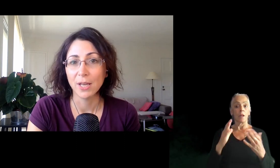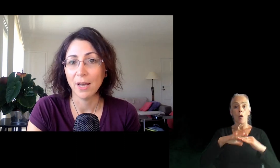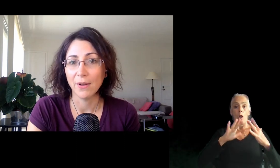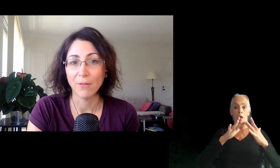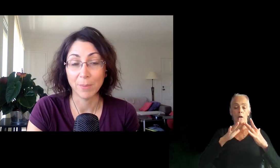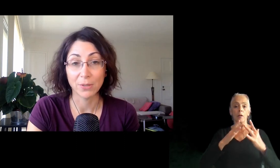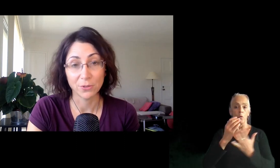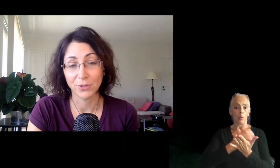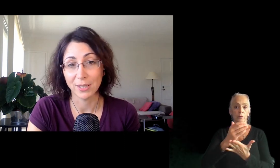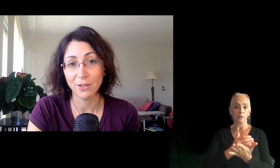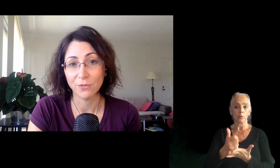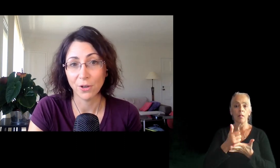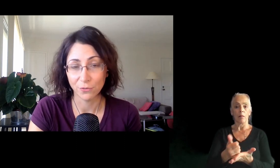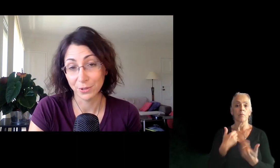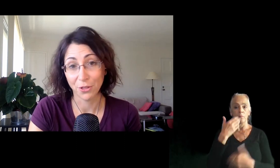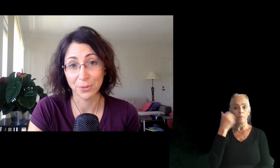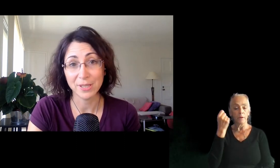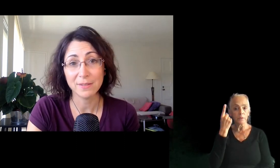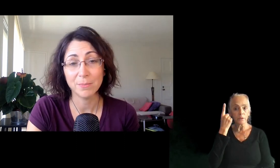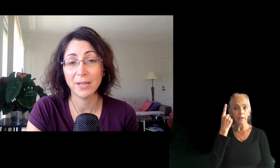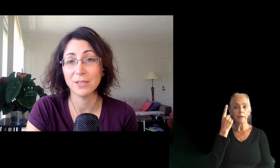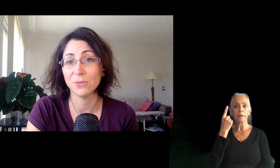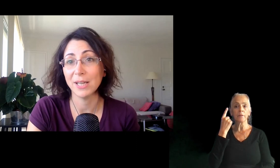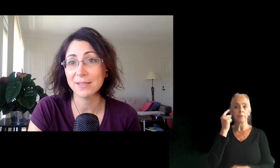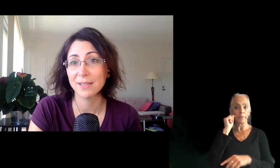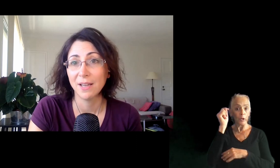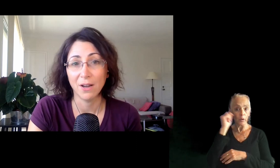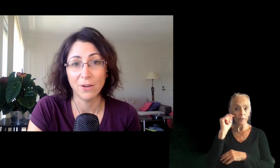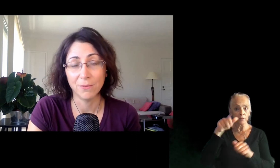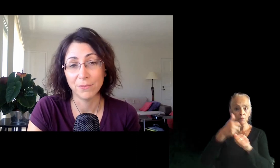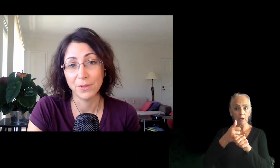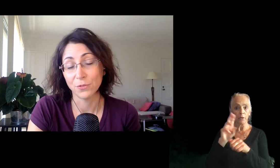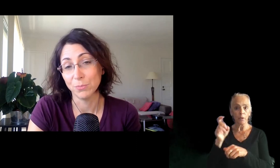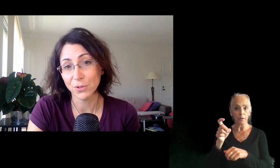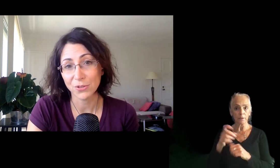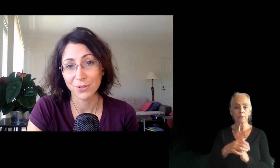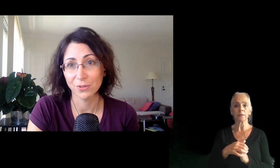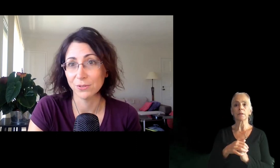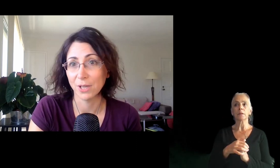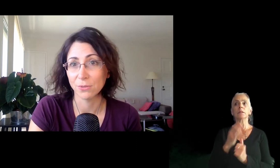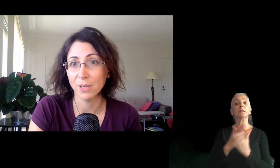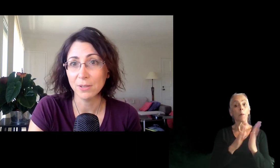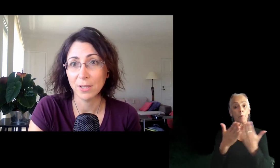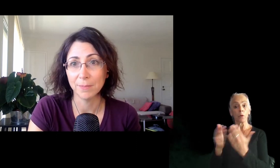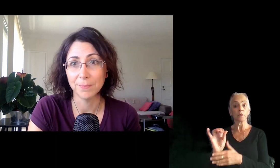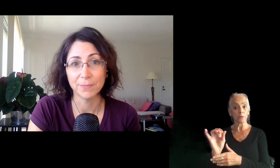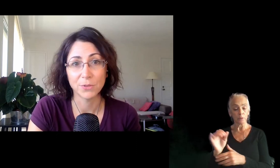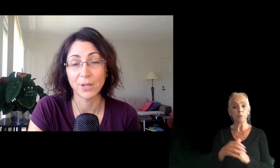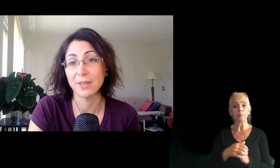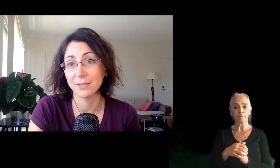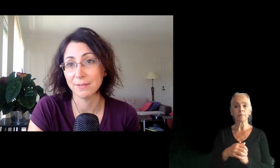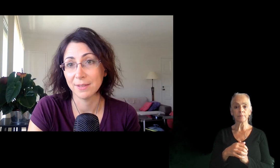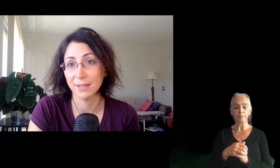you, uh, have a better understanding of, of the theories behind UX. Um, there are a few books as well. Um,